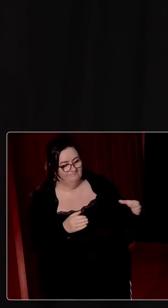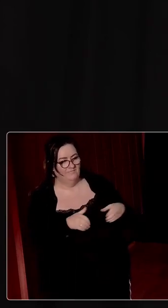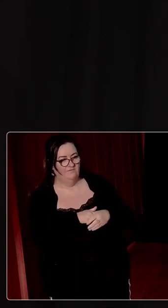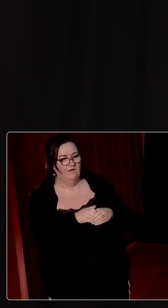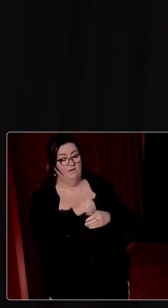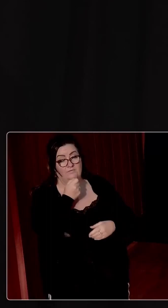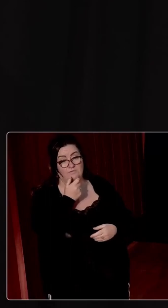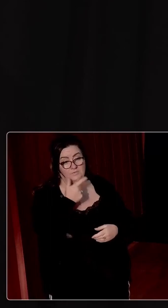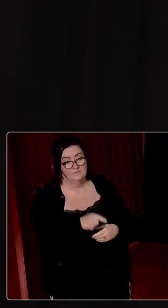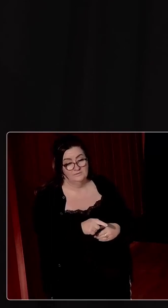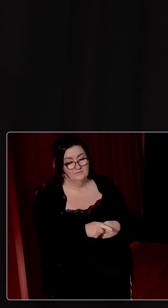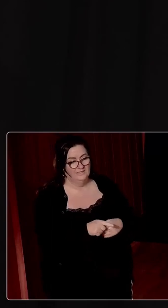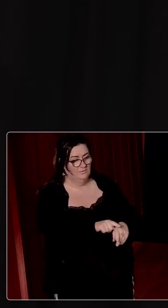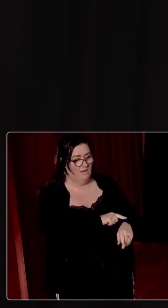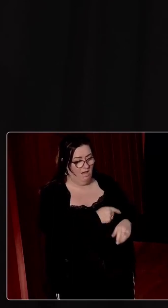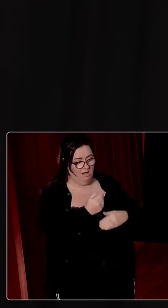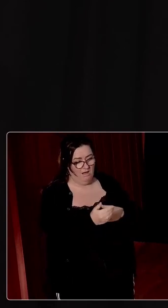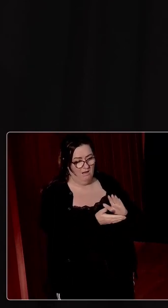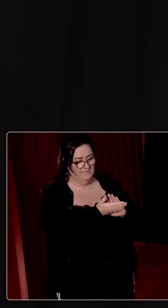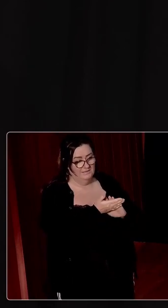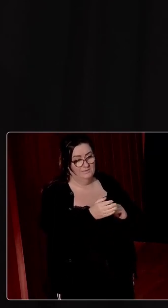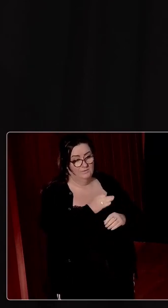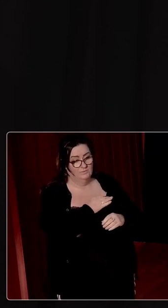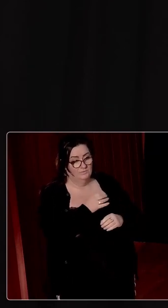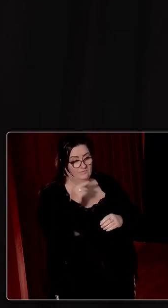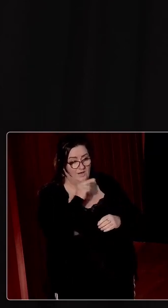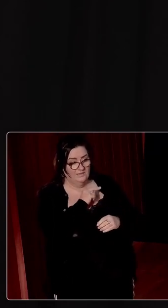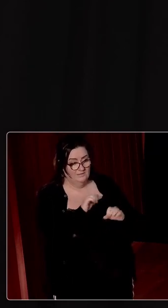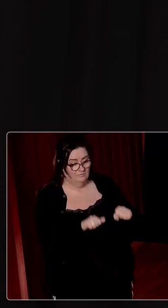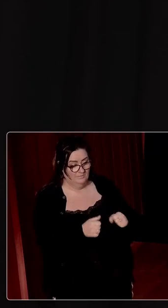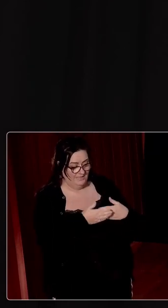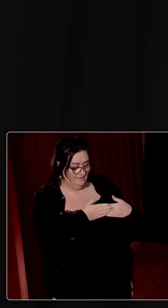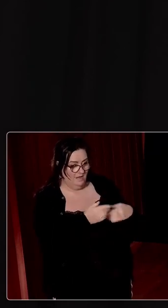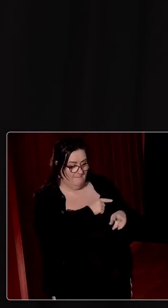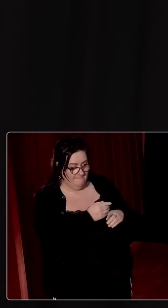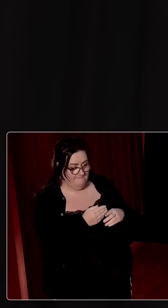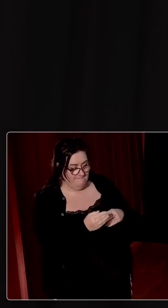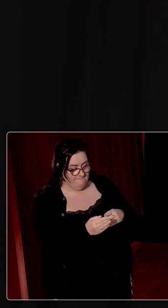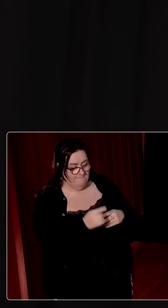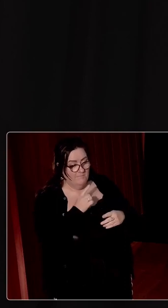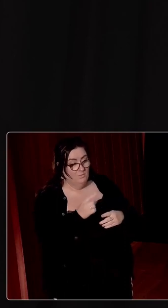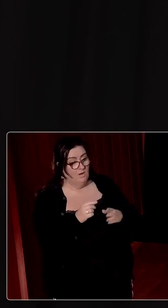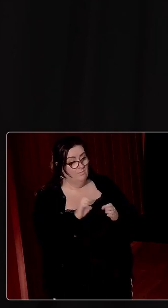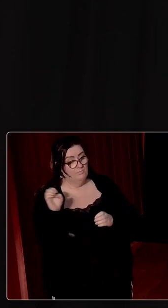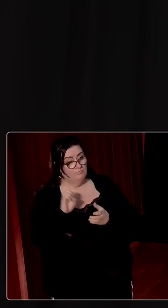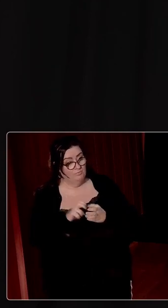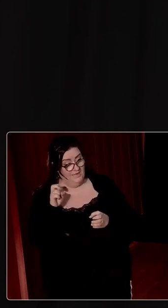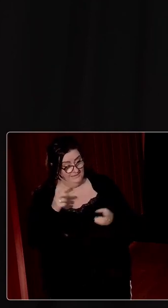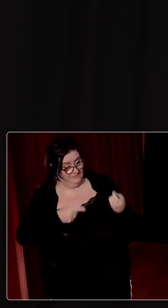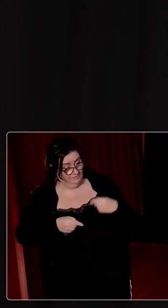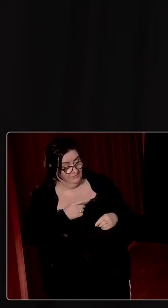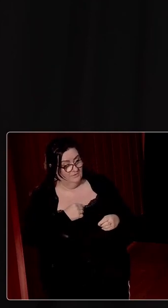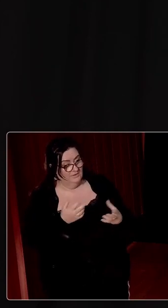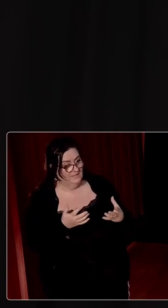And then we had that very long period culminating in the Good Friday Agreement. But what Brexit has done to all of this is